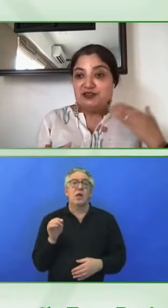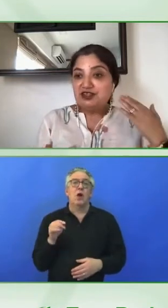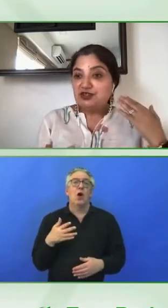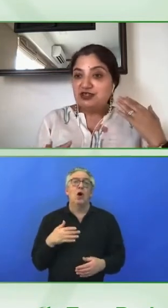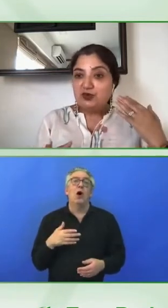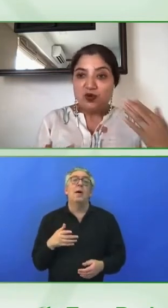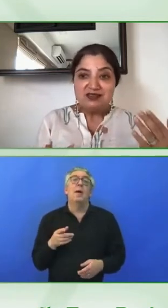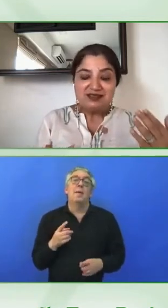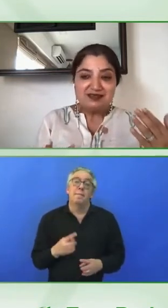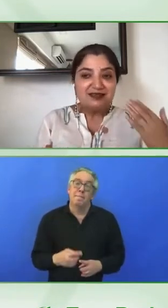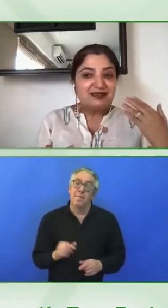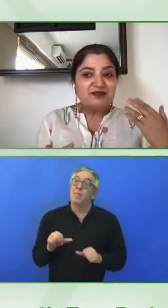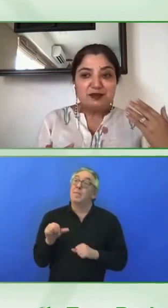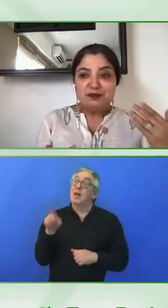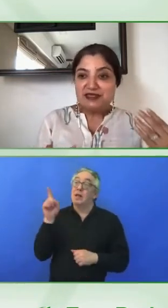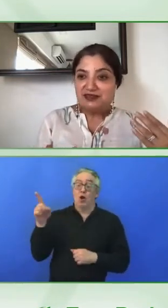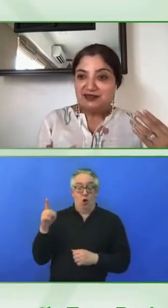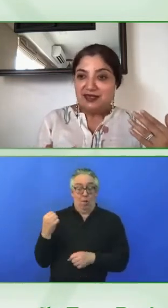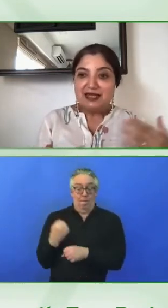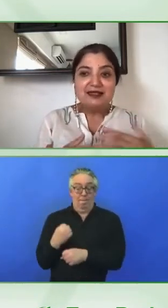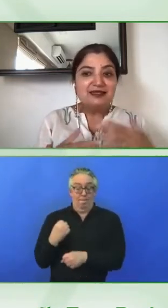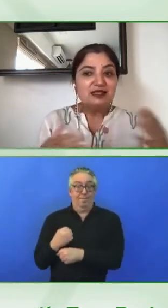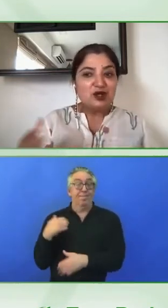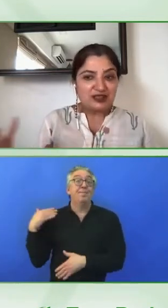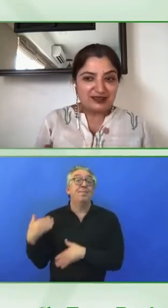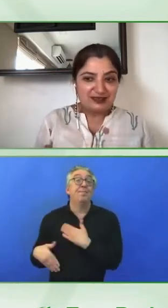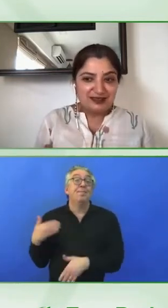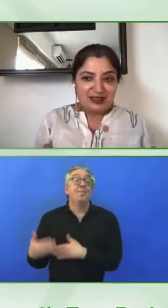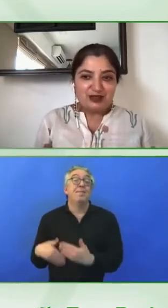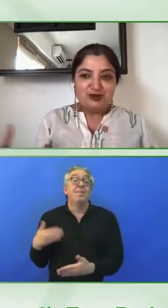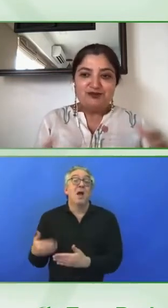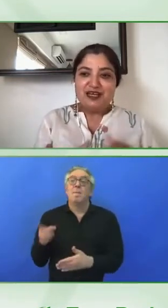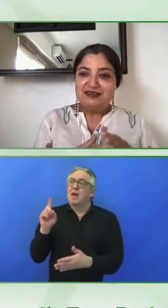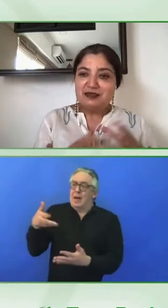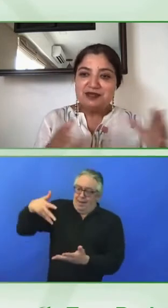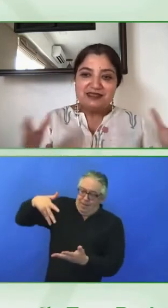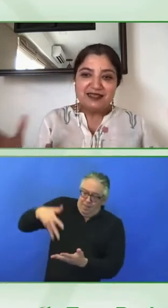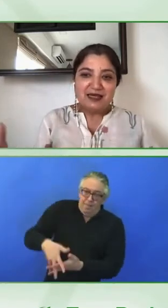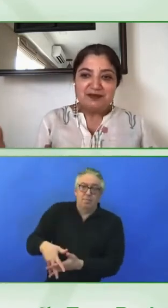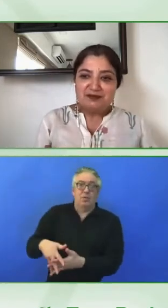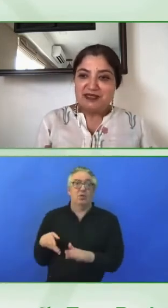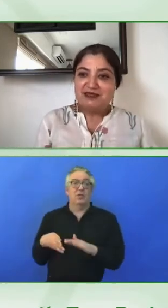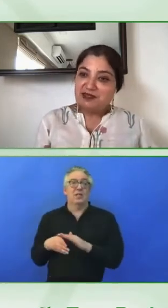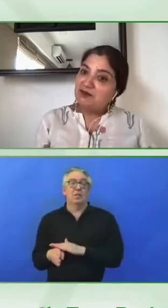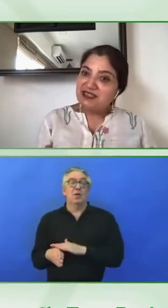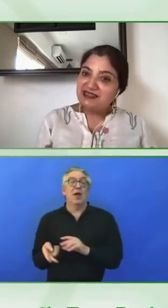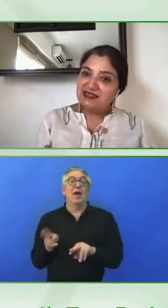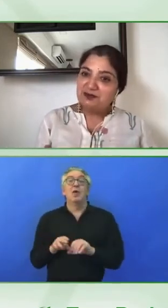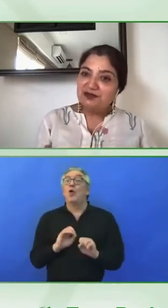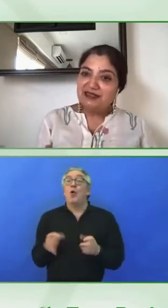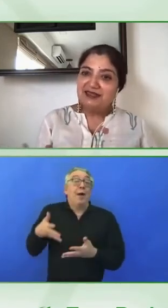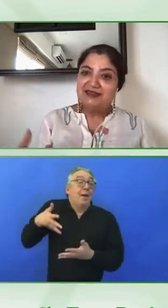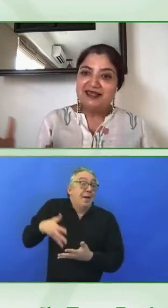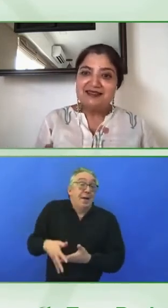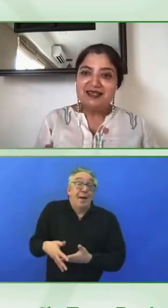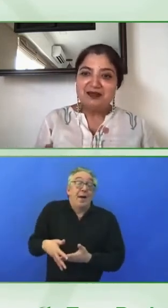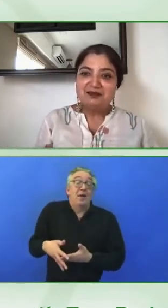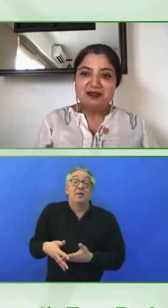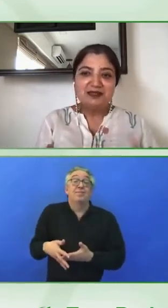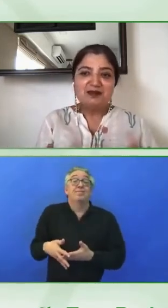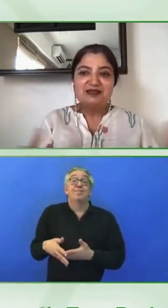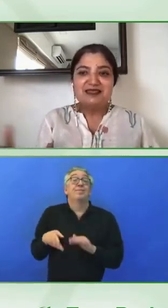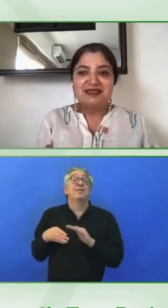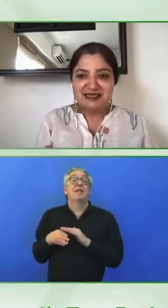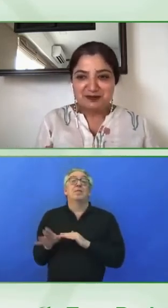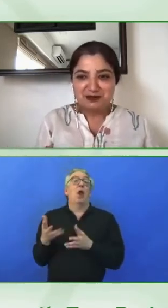Very often it's just done once, it's never embedded, and then it's lost. So you'll find this amazing app that becomes accessible, and then the next